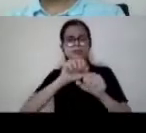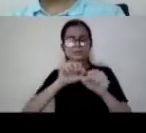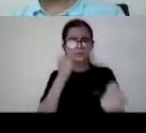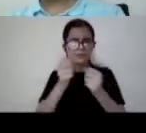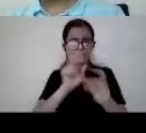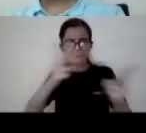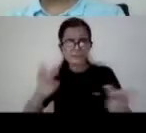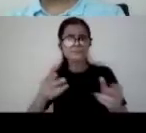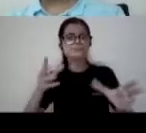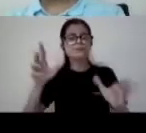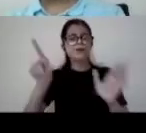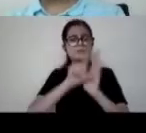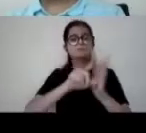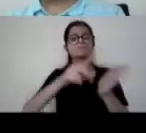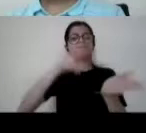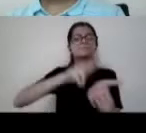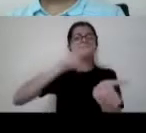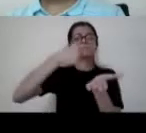getting this law in place